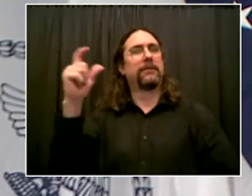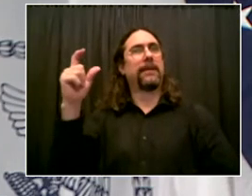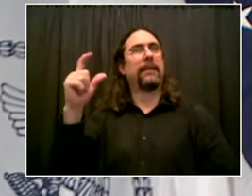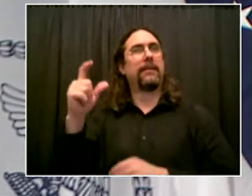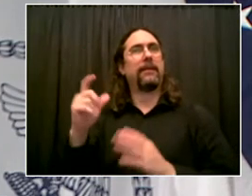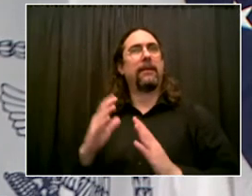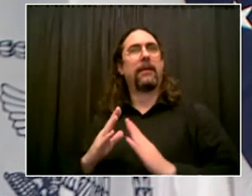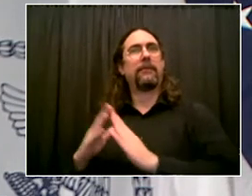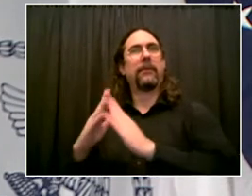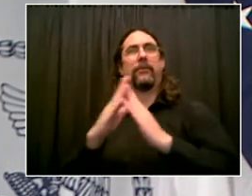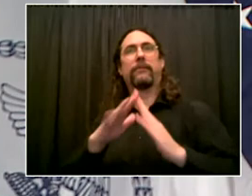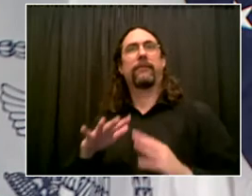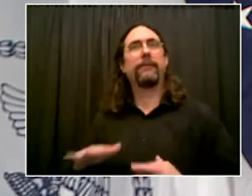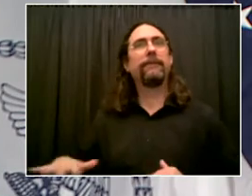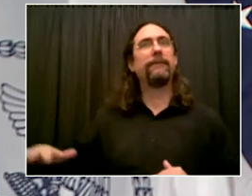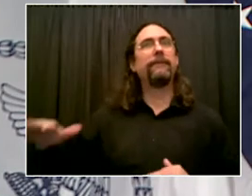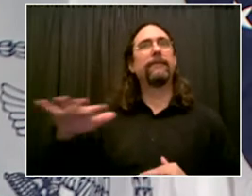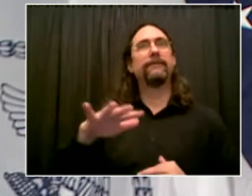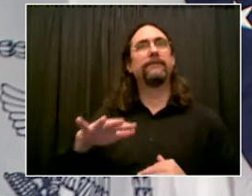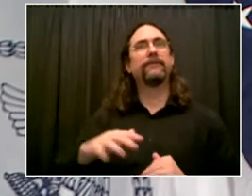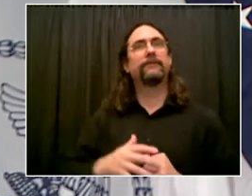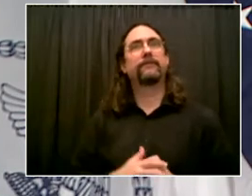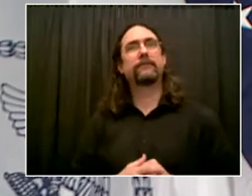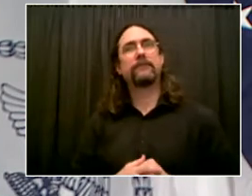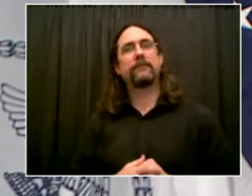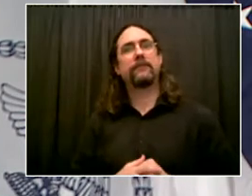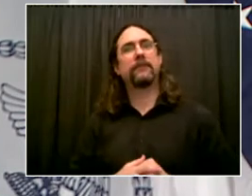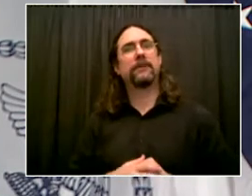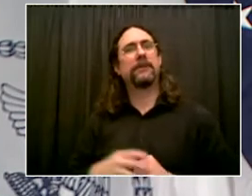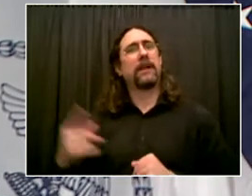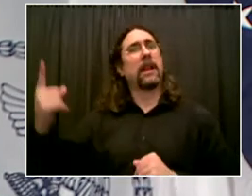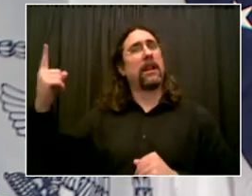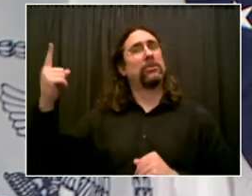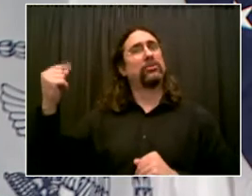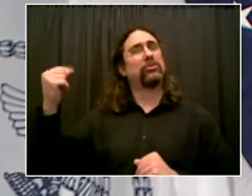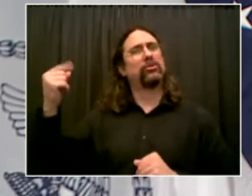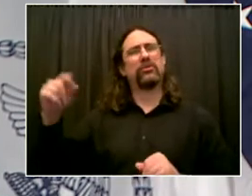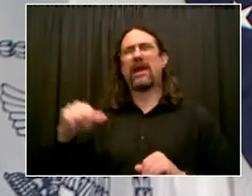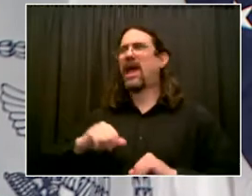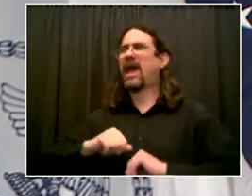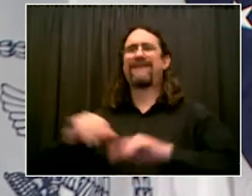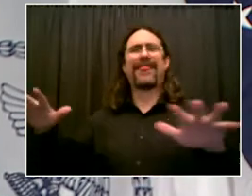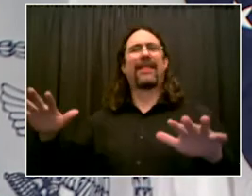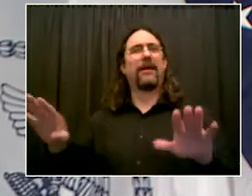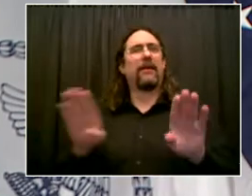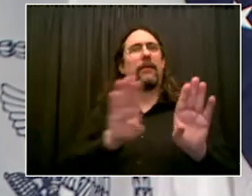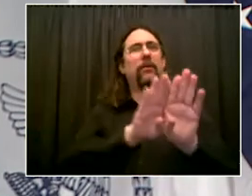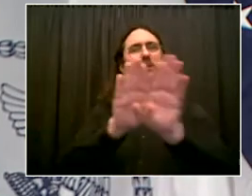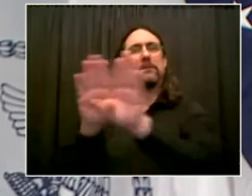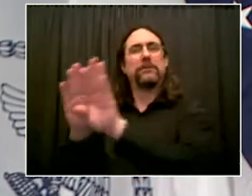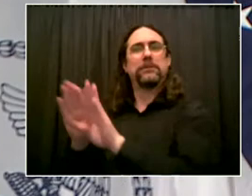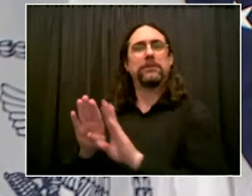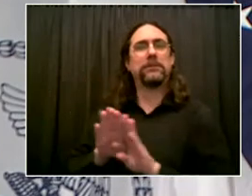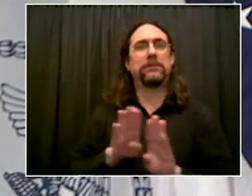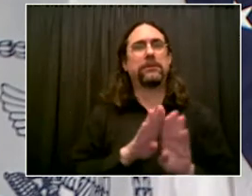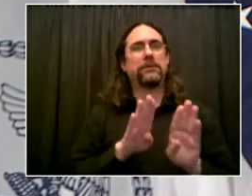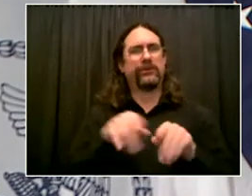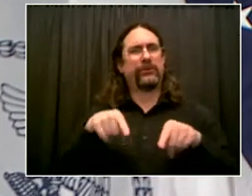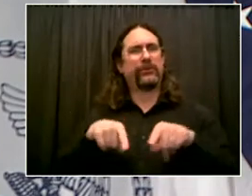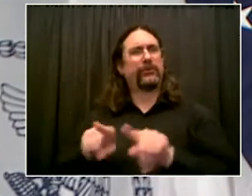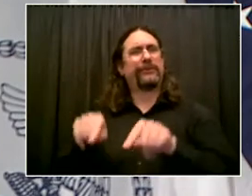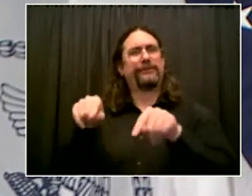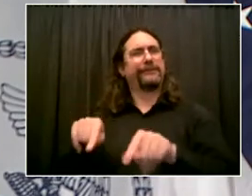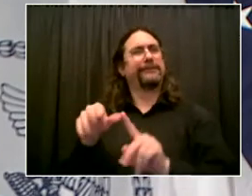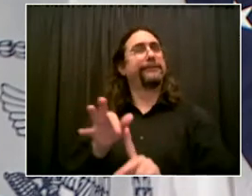the, um, open field, but this year, they are preparing to celebrate the Eid. So do you have any, uh, because of COVID and